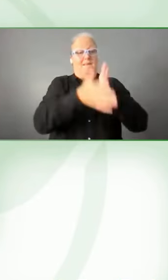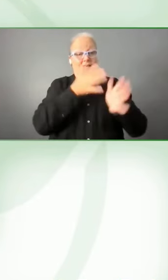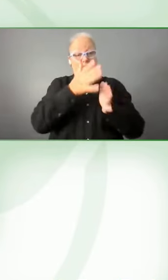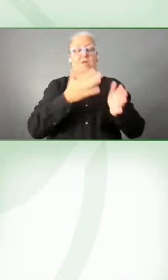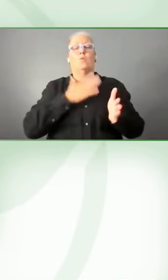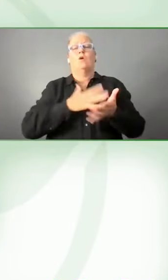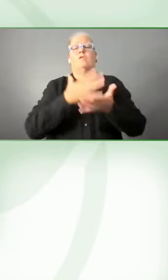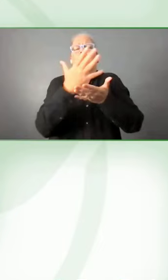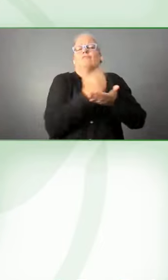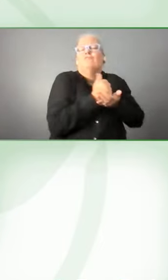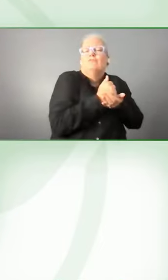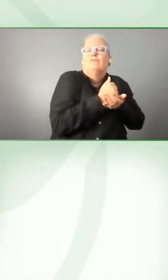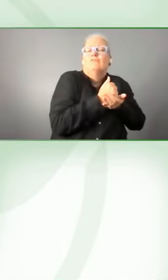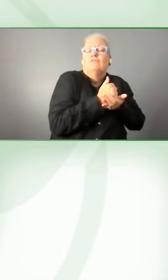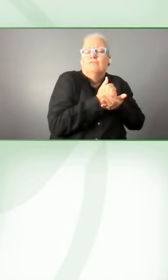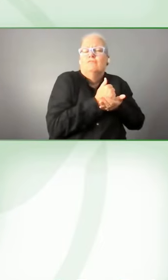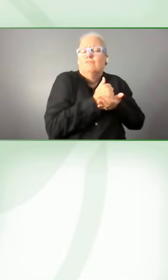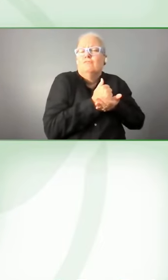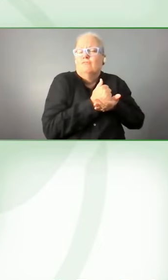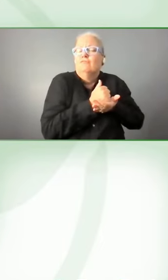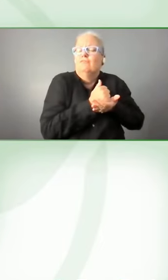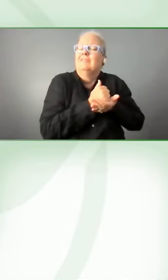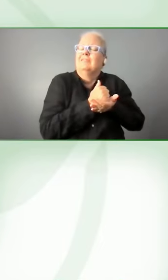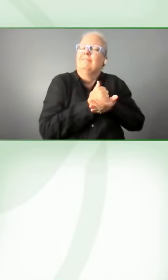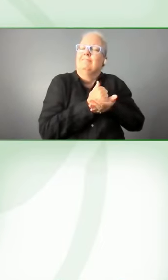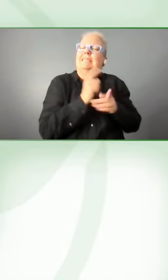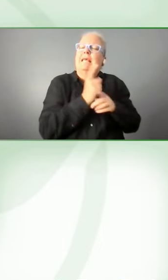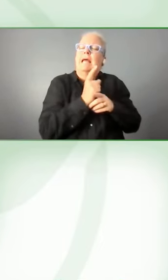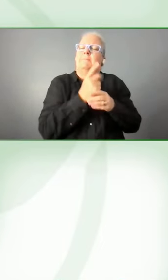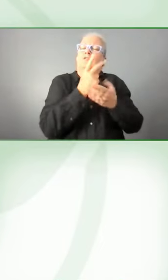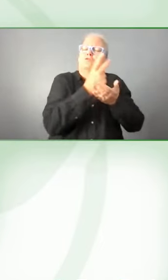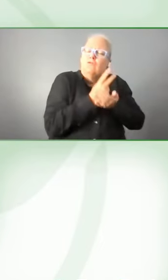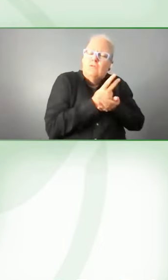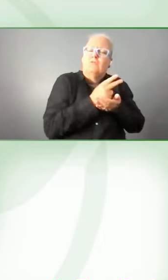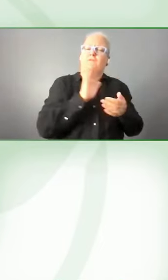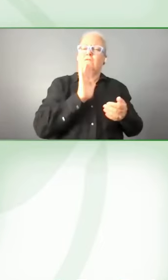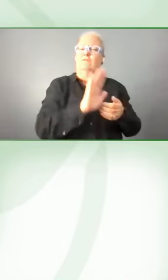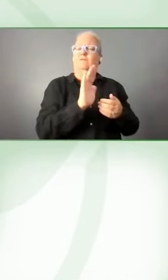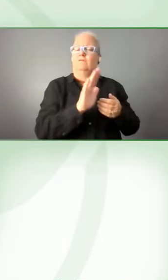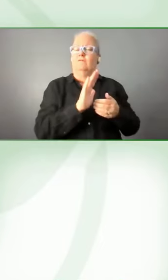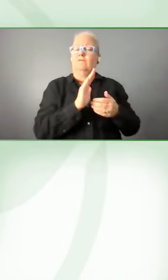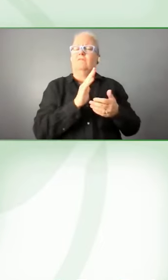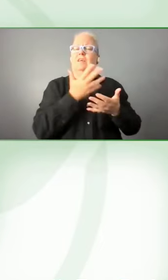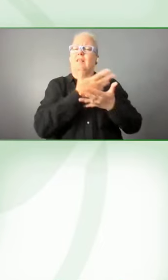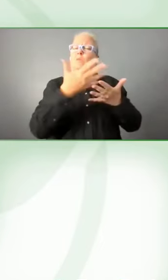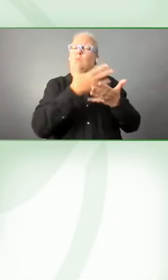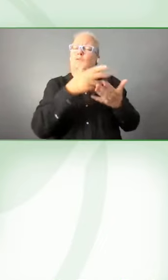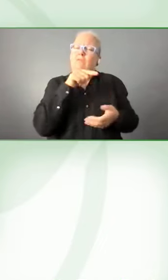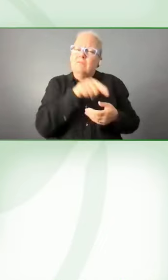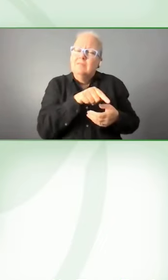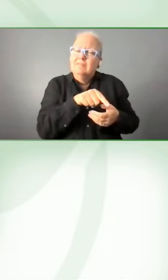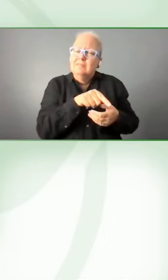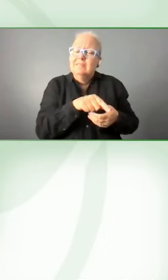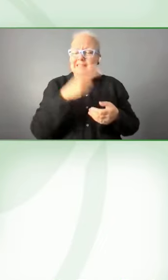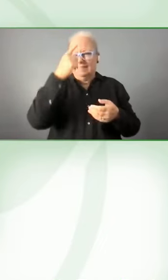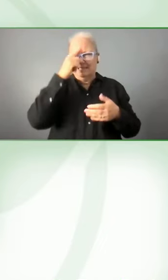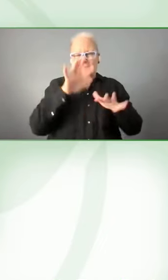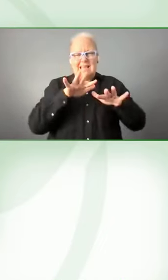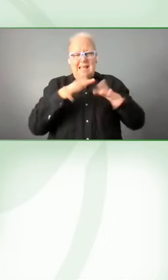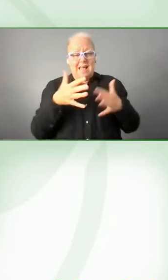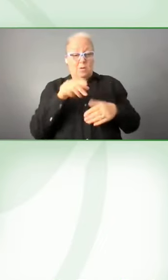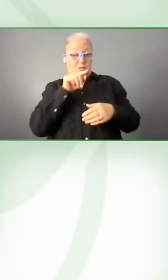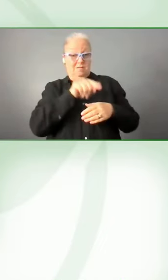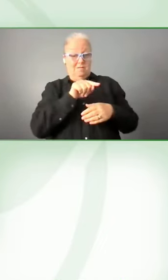And deaf leaders and those deaf teams have been discussing how to translate the language. And there's a lot of issues related to the linguistic